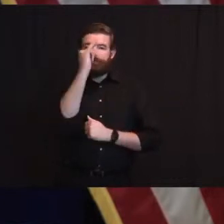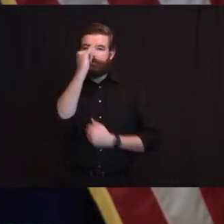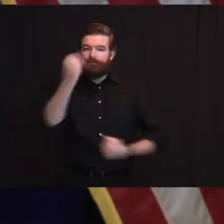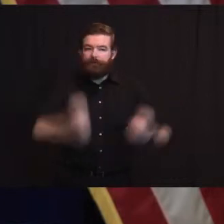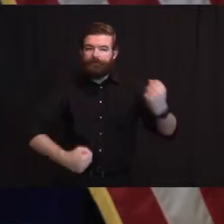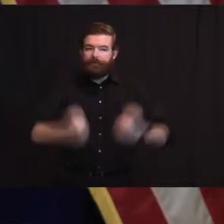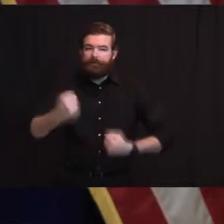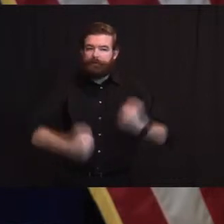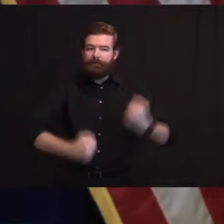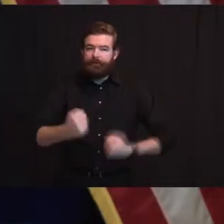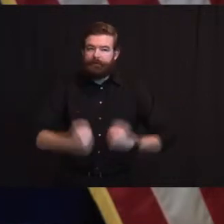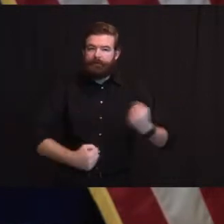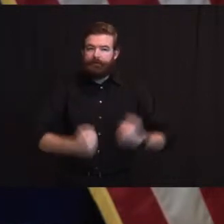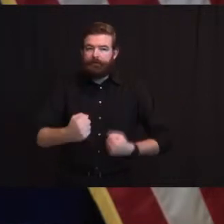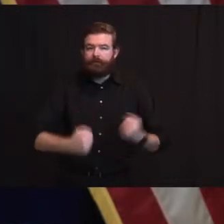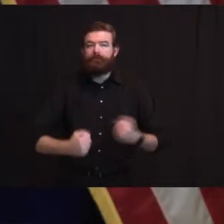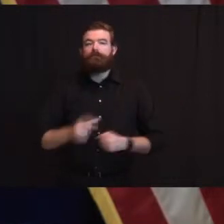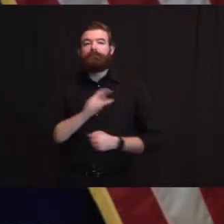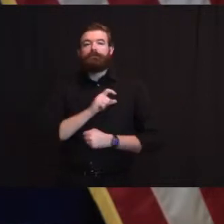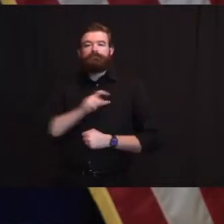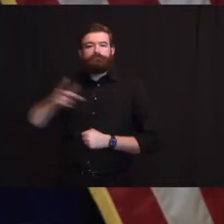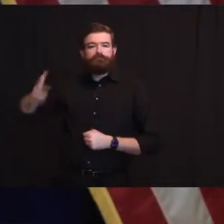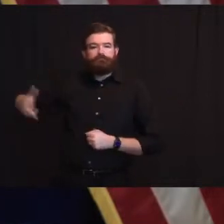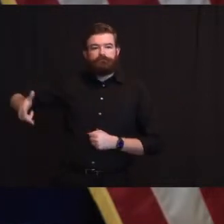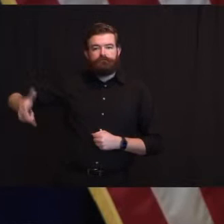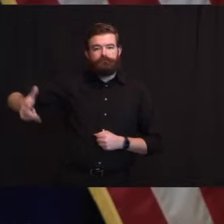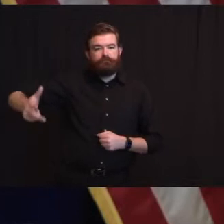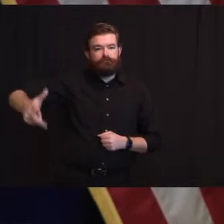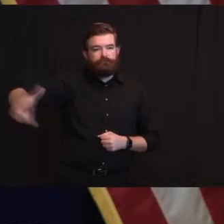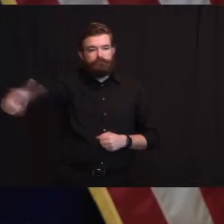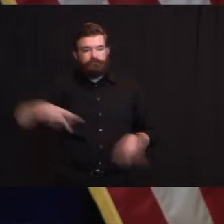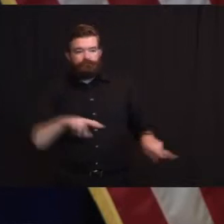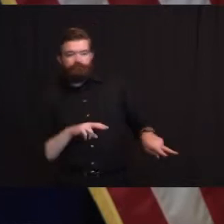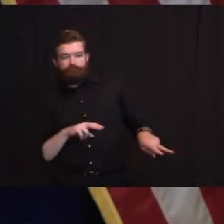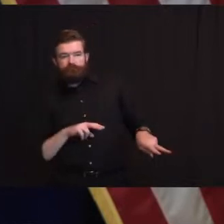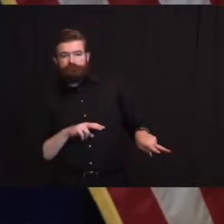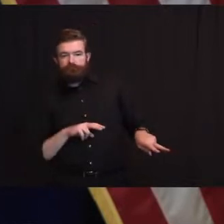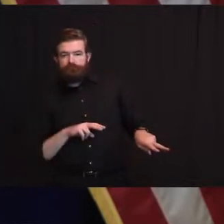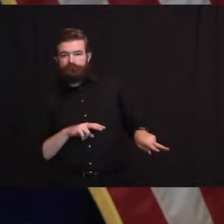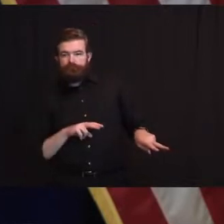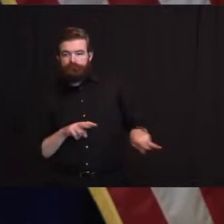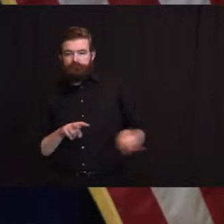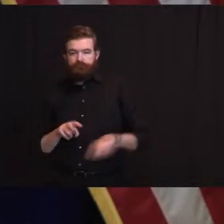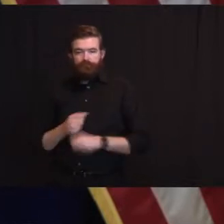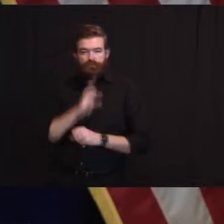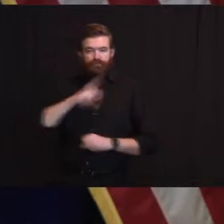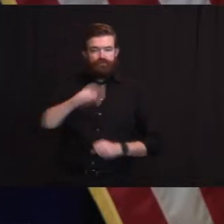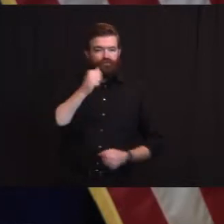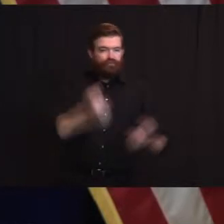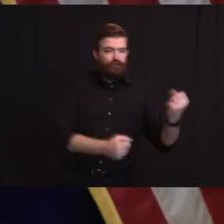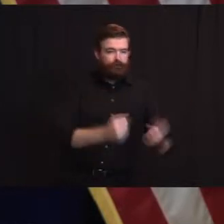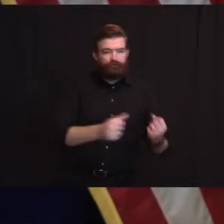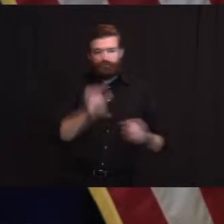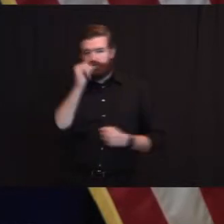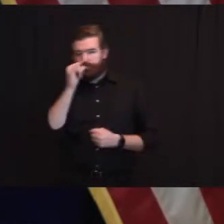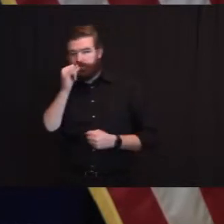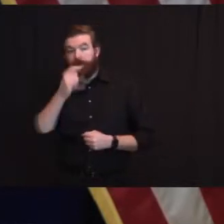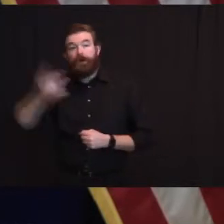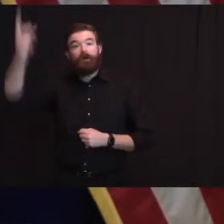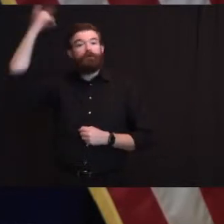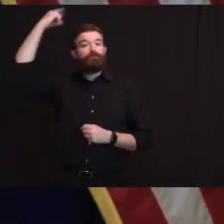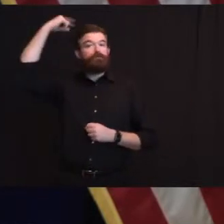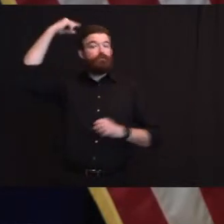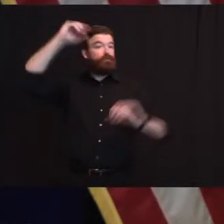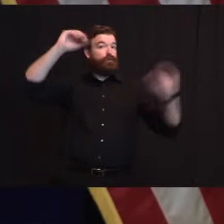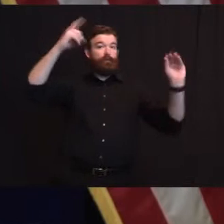jinx it, Governor, but last year, New Year's Eve, we did not have one fatality on our highways, and we're hoping that that is the case as